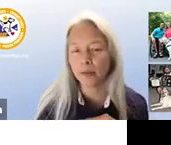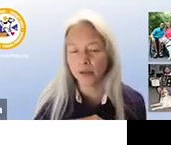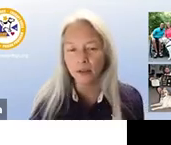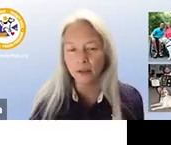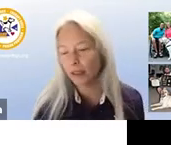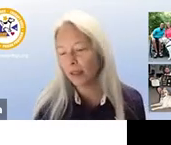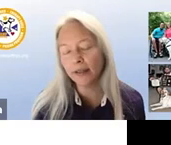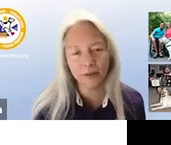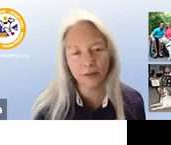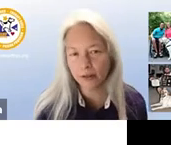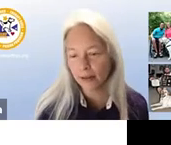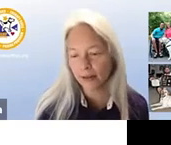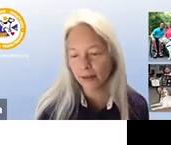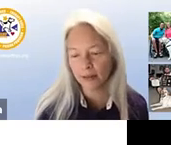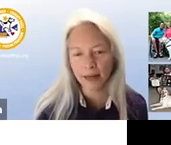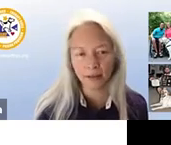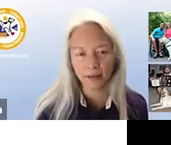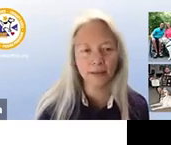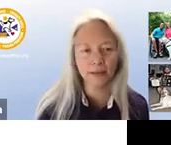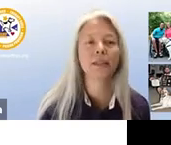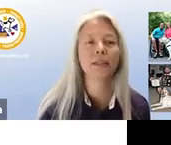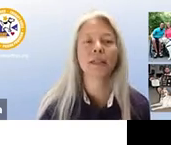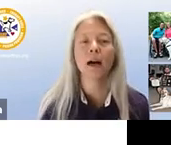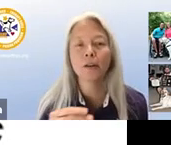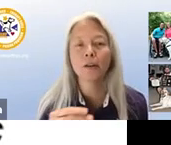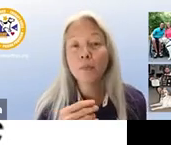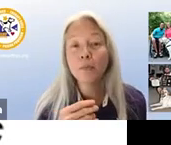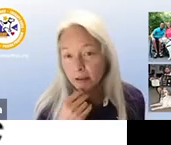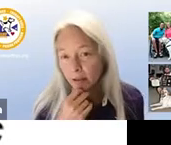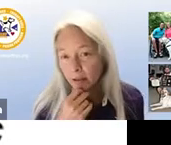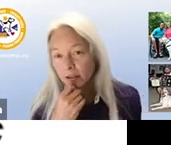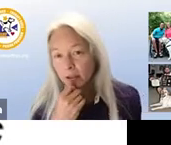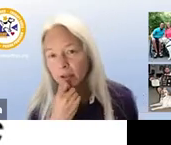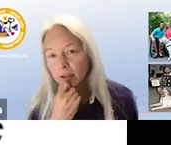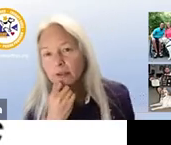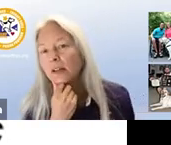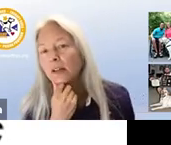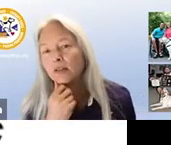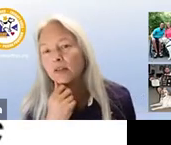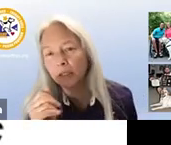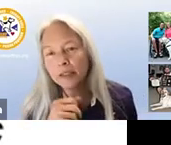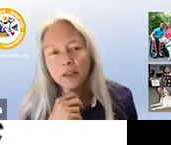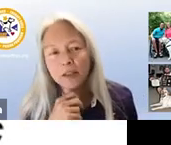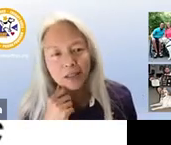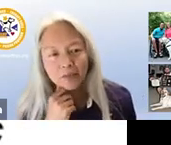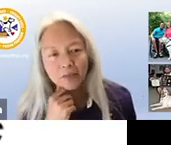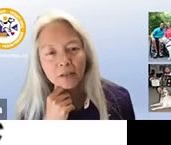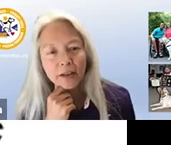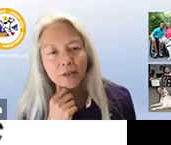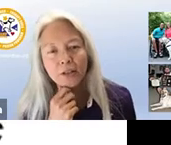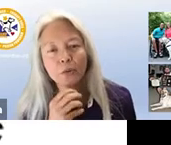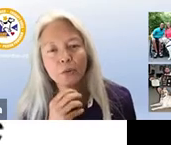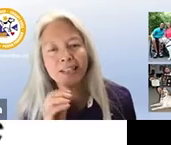over there because you have a dog you can't do that it's it's not allowed uh you may exclude service dogs from limited specific